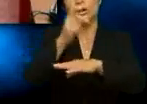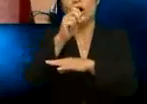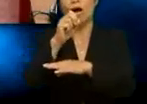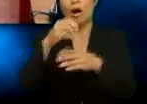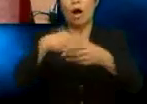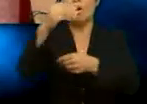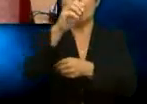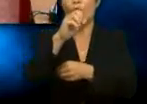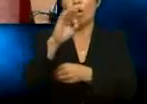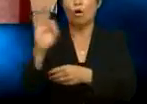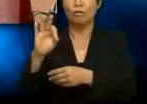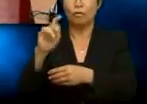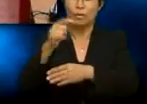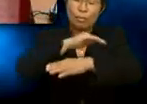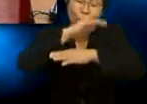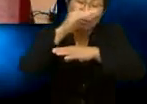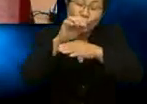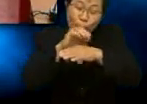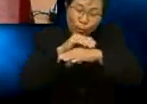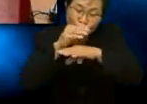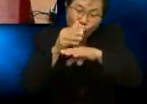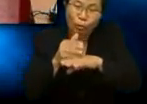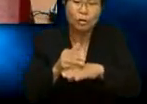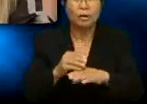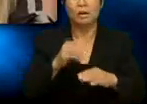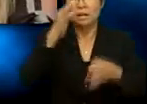Gus. So, if there is nothing else, the meeting is adjourned.